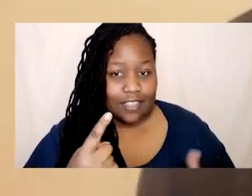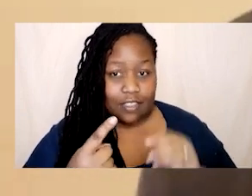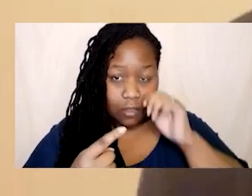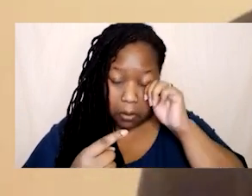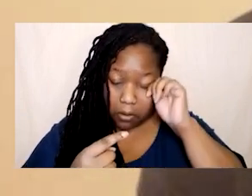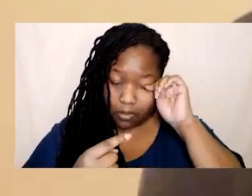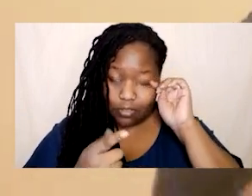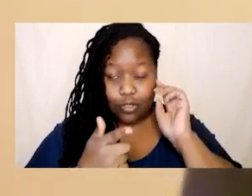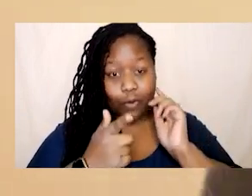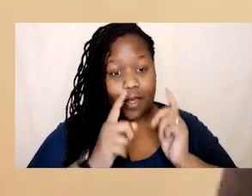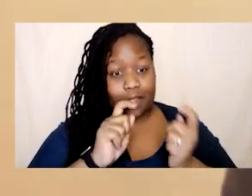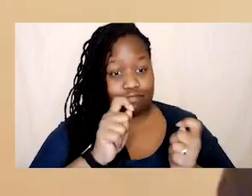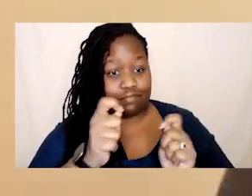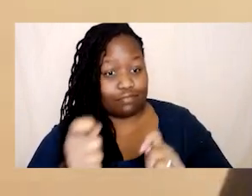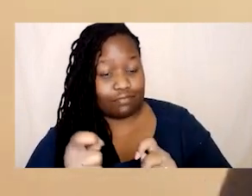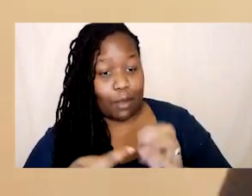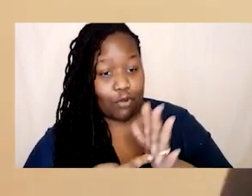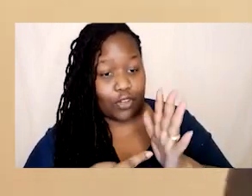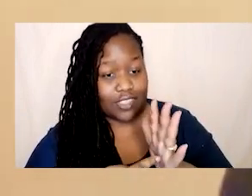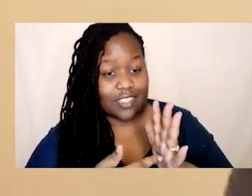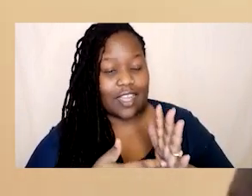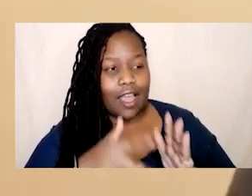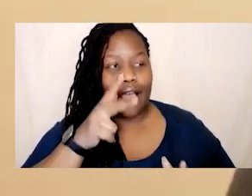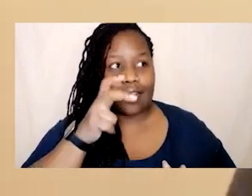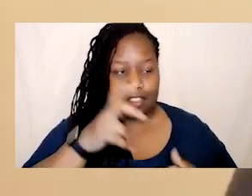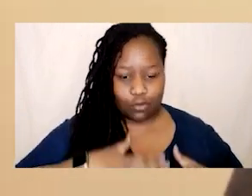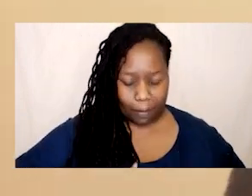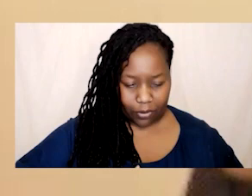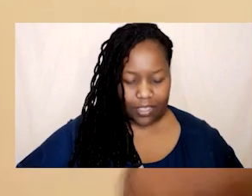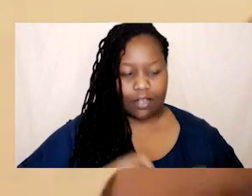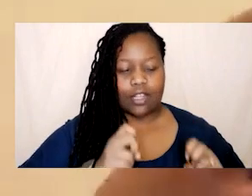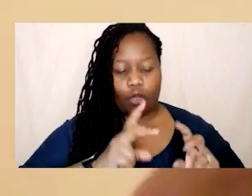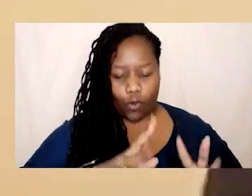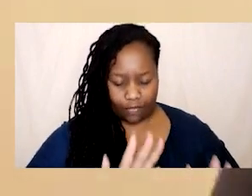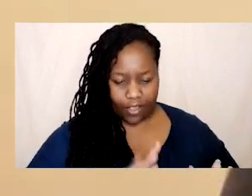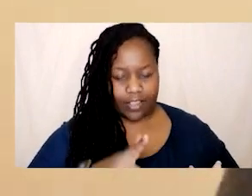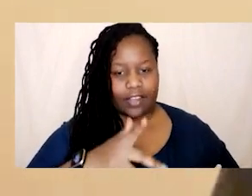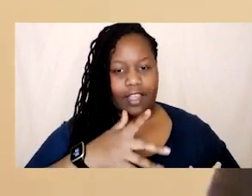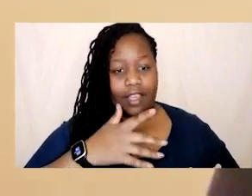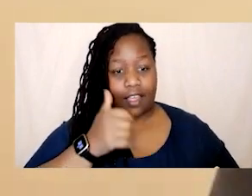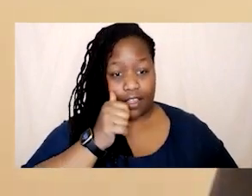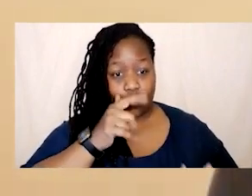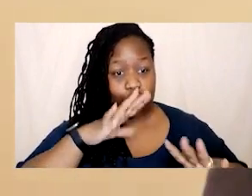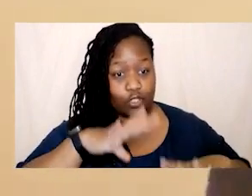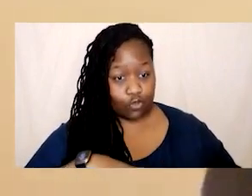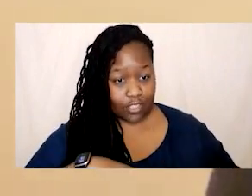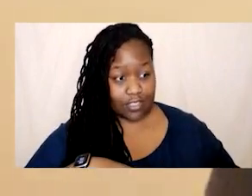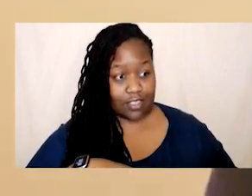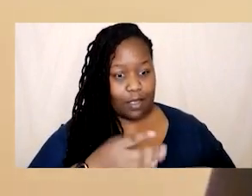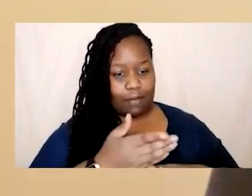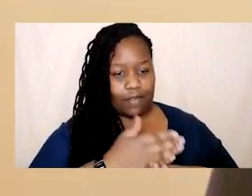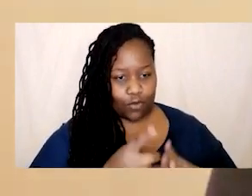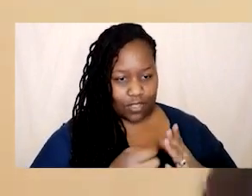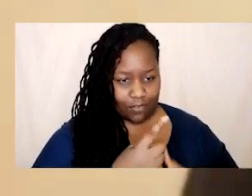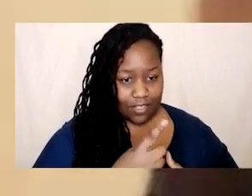reprioritized i reprioritized i listened to my body's needs and i was like okay buddy you need to rest in order to show up for this and you're gonna need to rest afterwards so